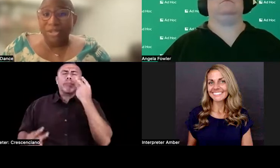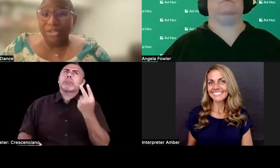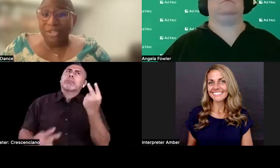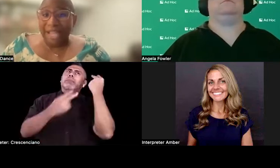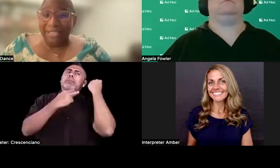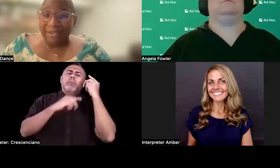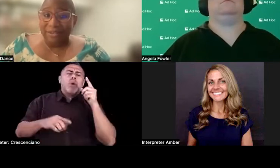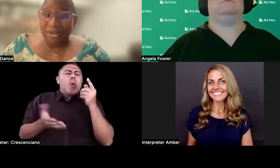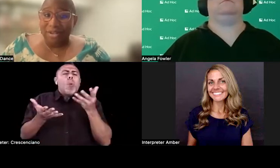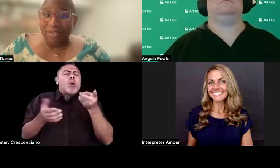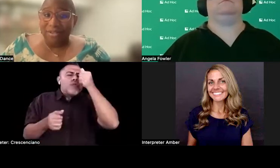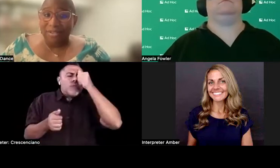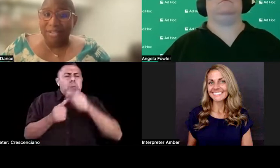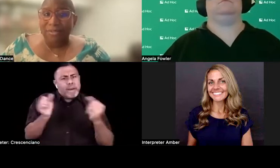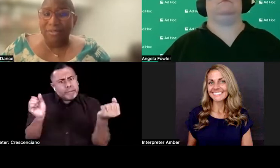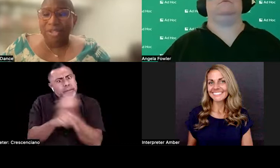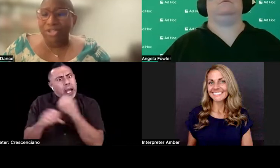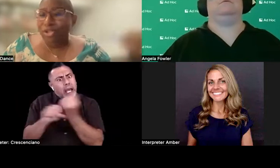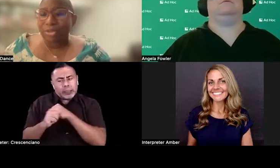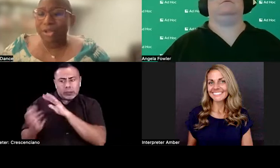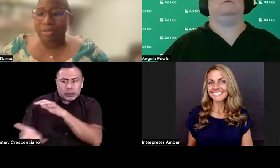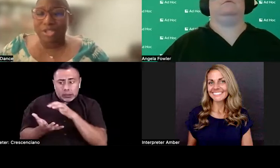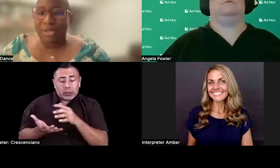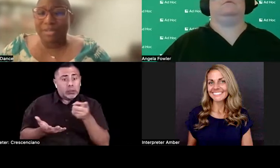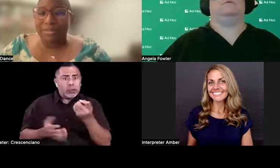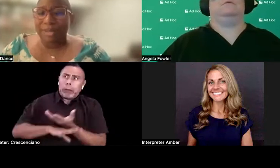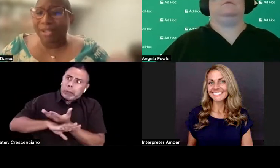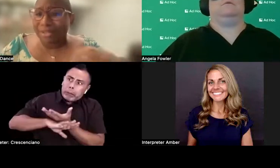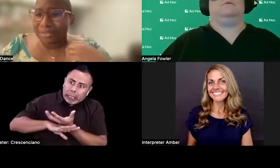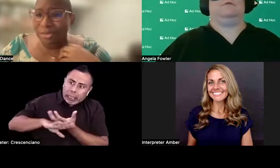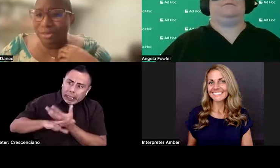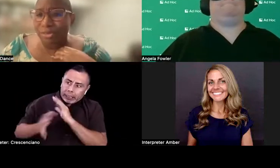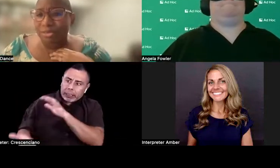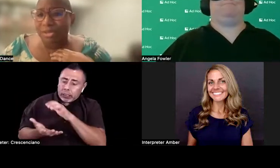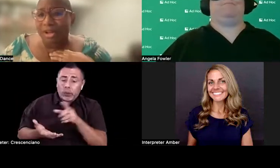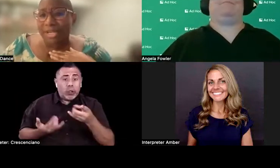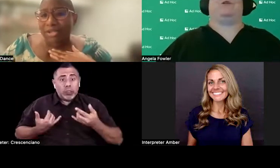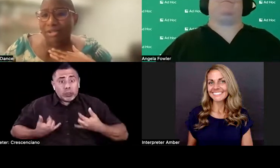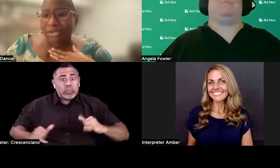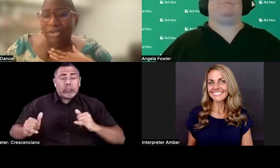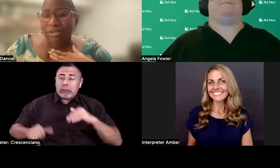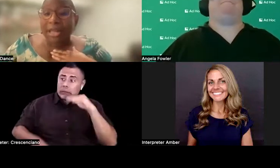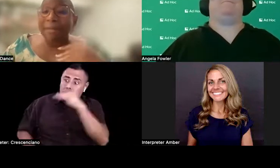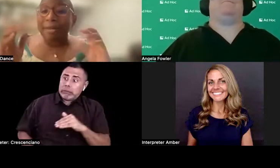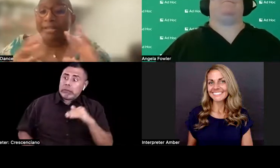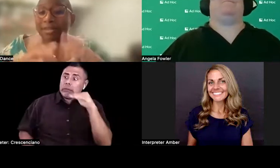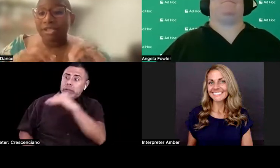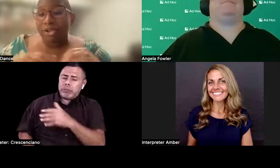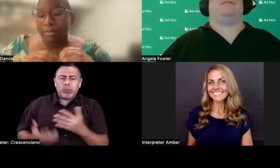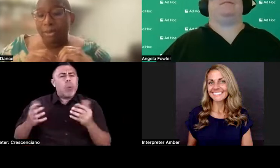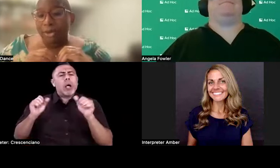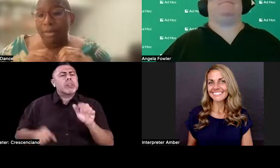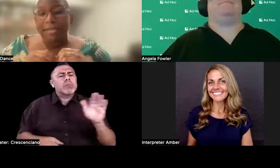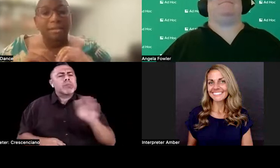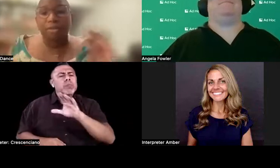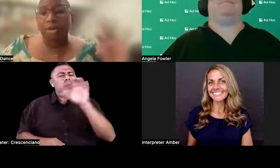or what are you still asking for? And what could your employers be doing better to improve those accommodations for you? And maybe it's not this